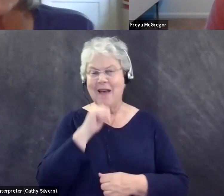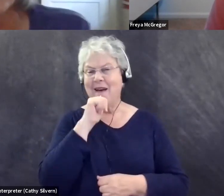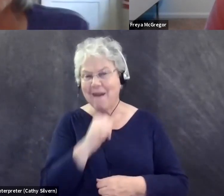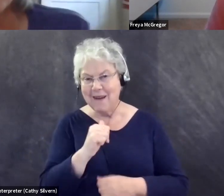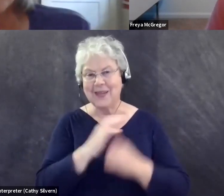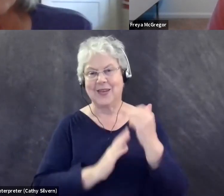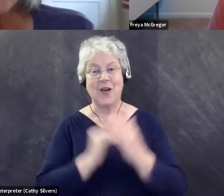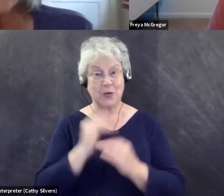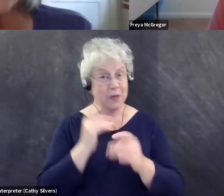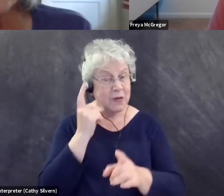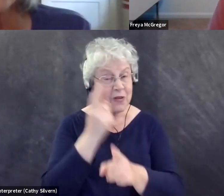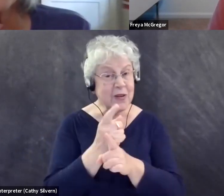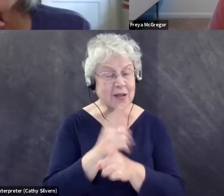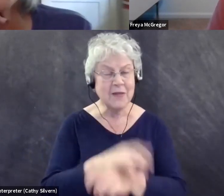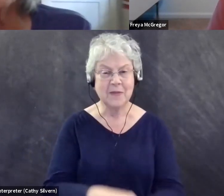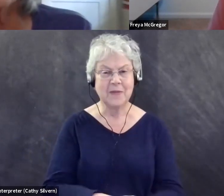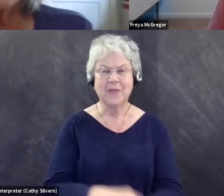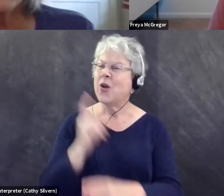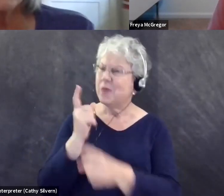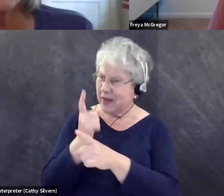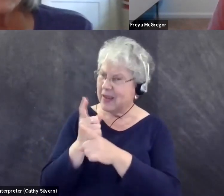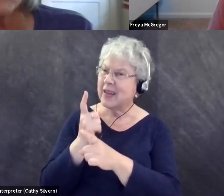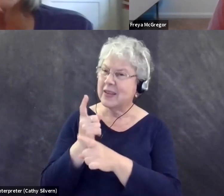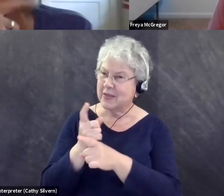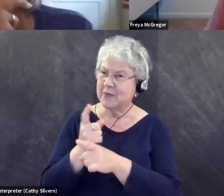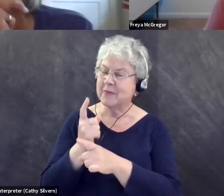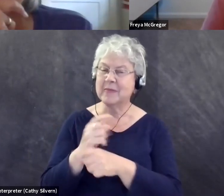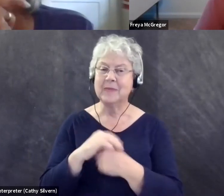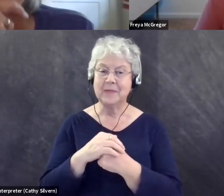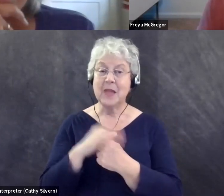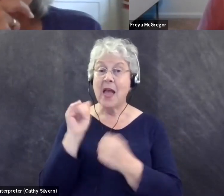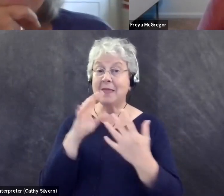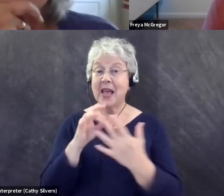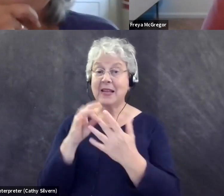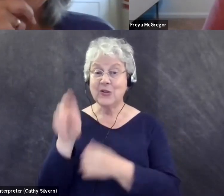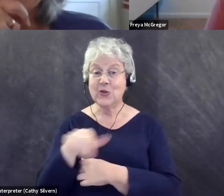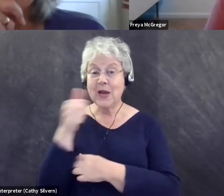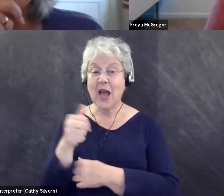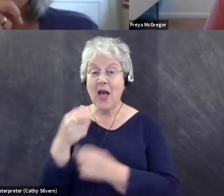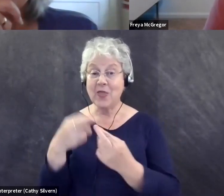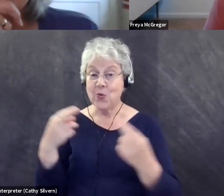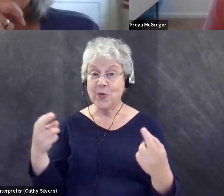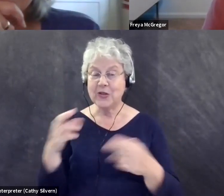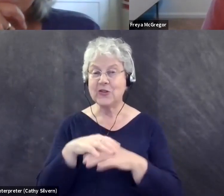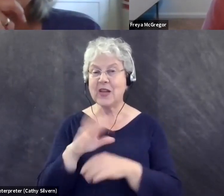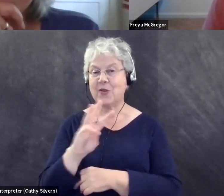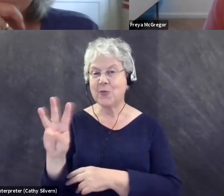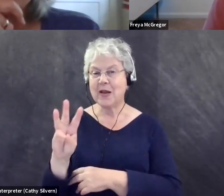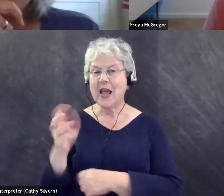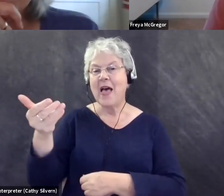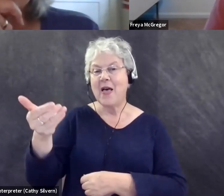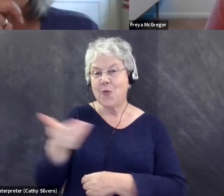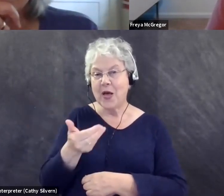Yeah. Right. Right. Um, and that might lead me into another resource on our website, which is the welcoming and inclusive